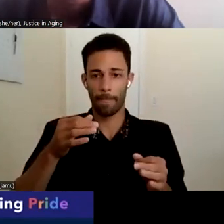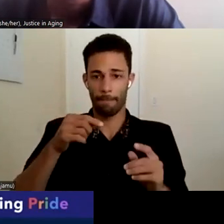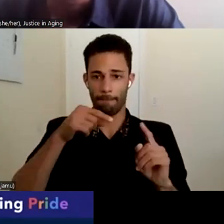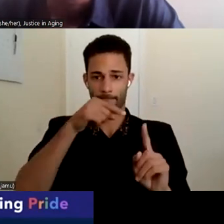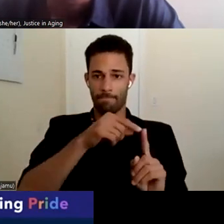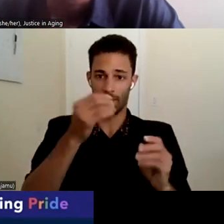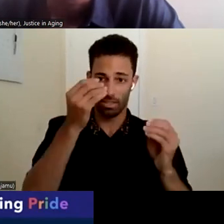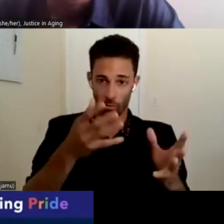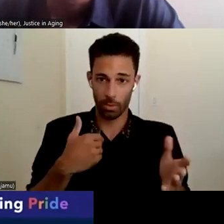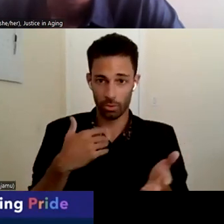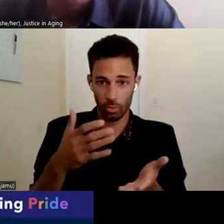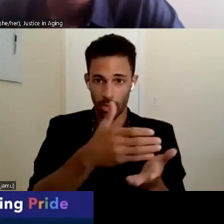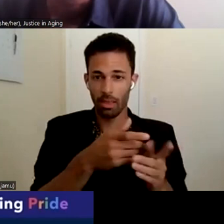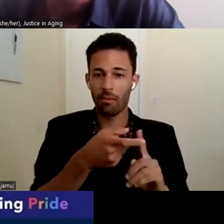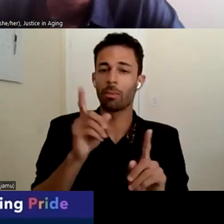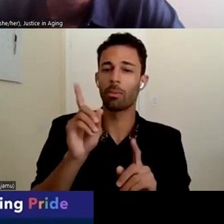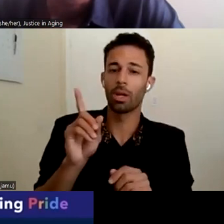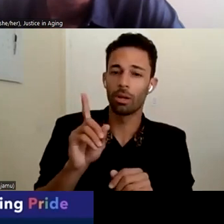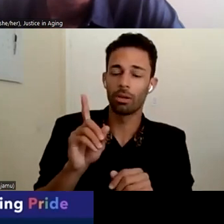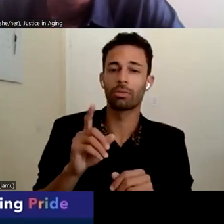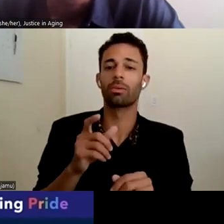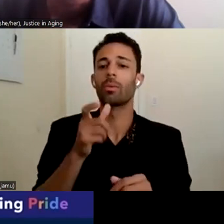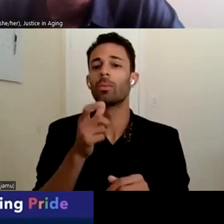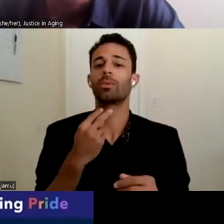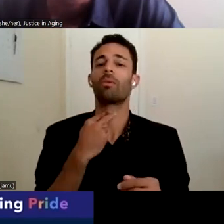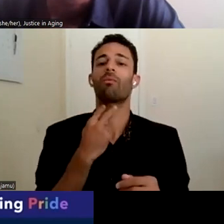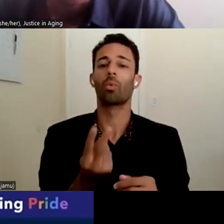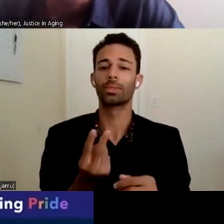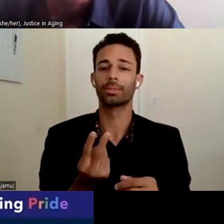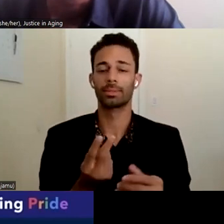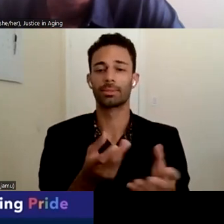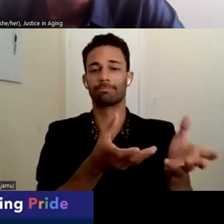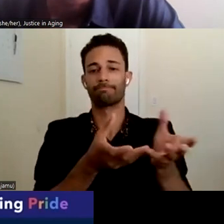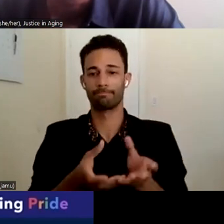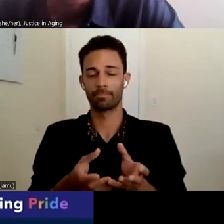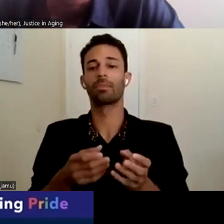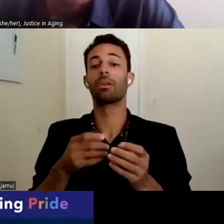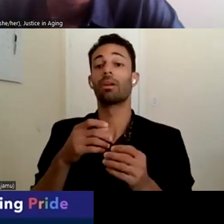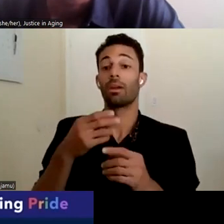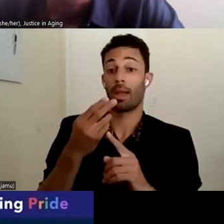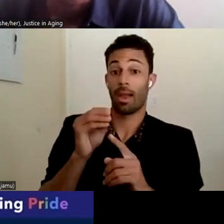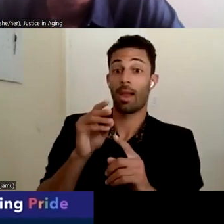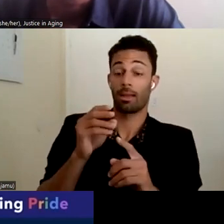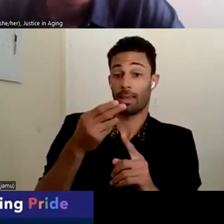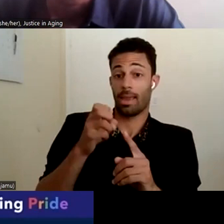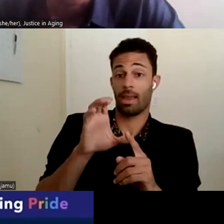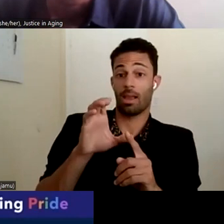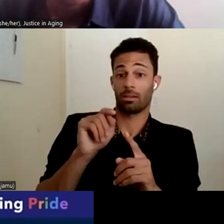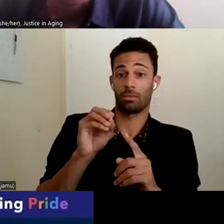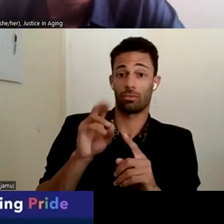from in the case study? Who's the voice? Because Howard was raising that. If that's, if that's Hector's voice,